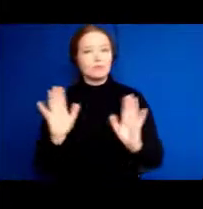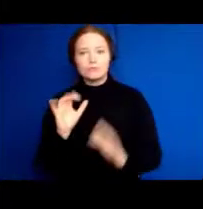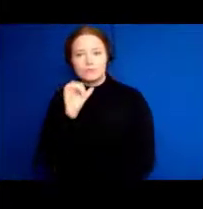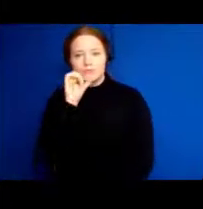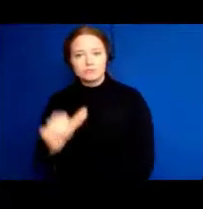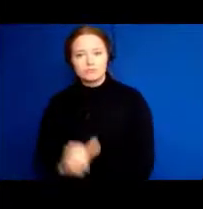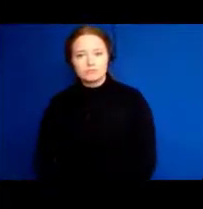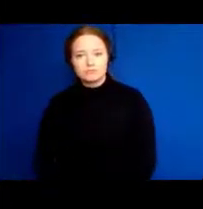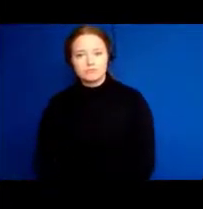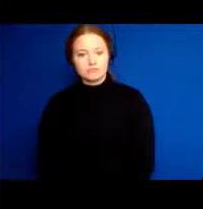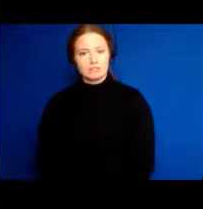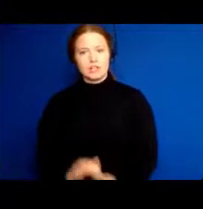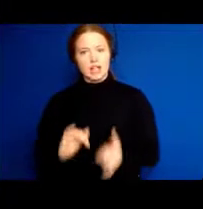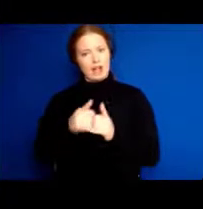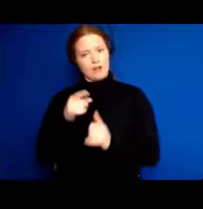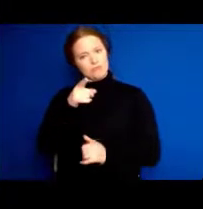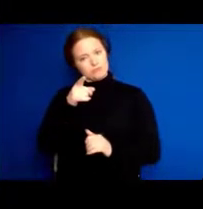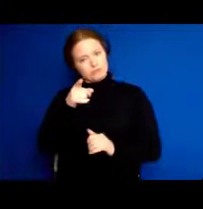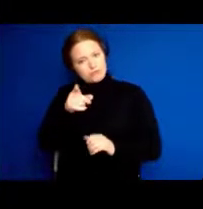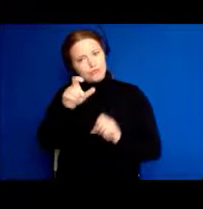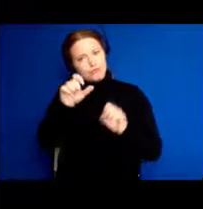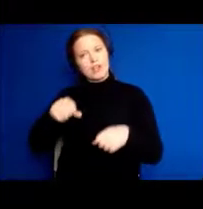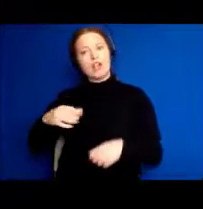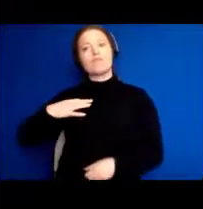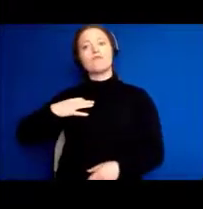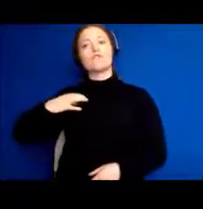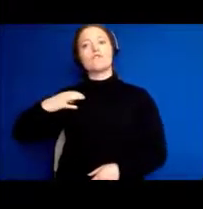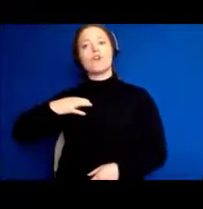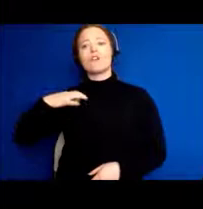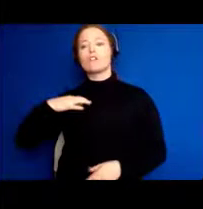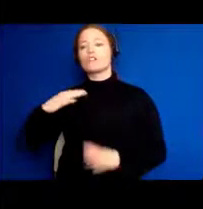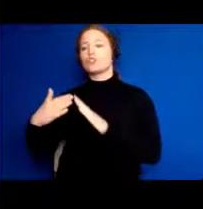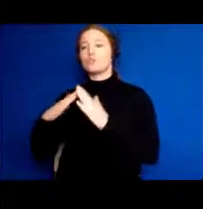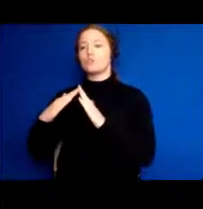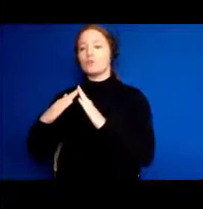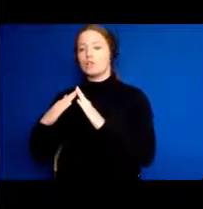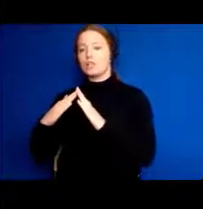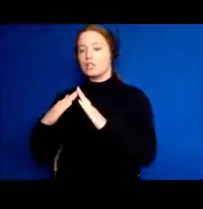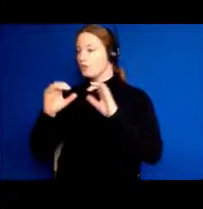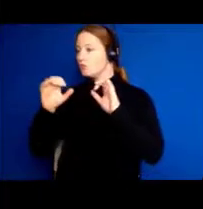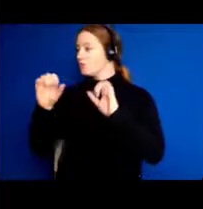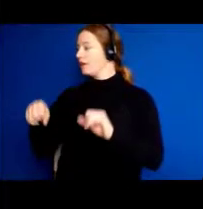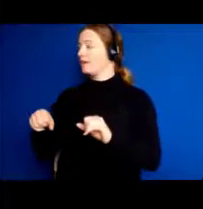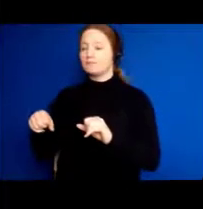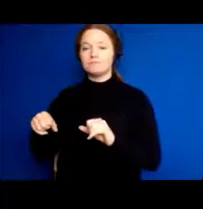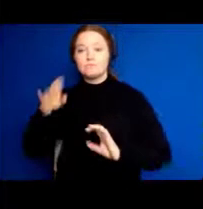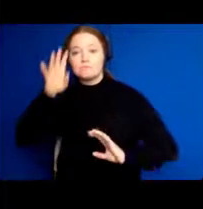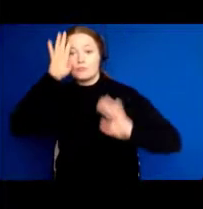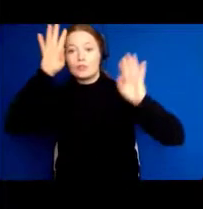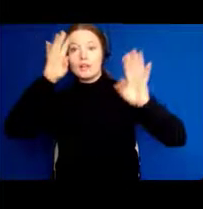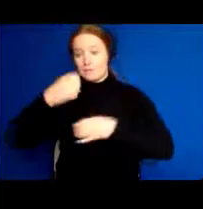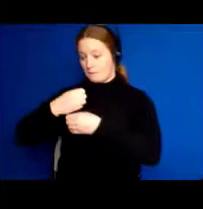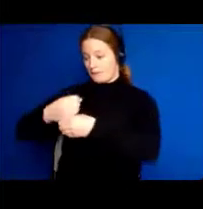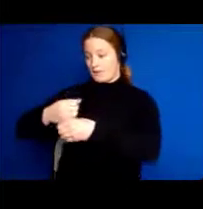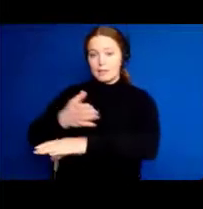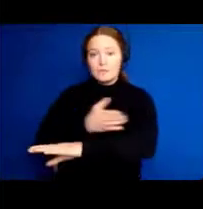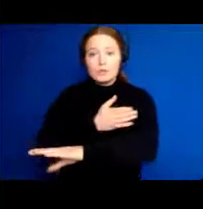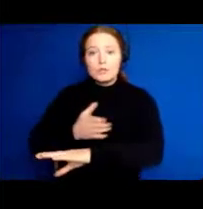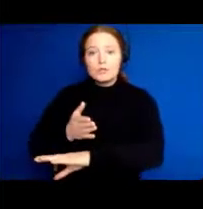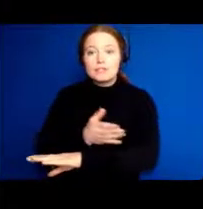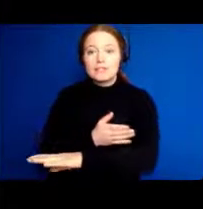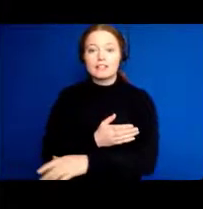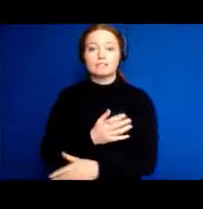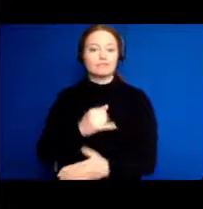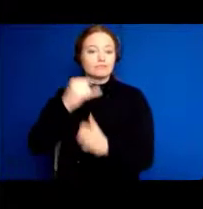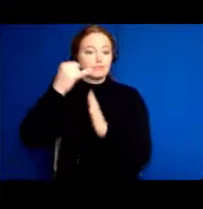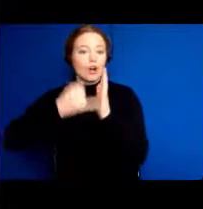do in your community where you're going to be making music and talking and probably they were doing some art, too, and